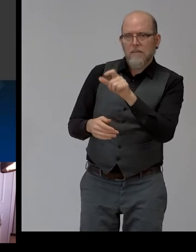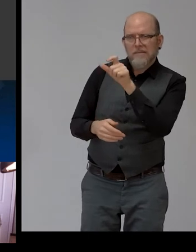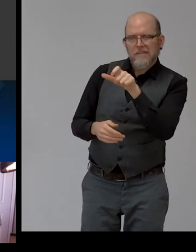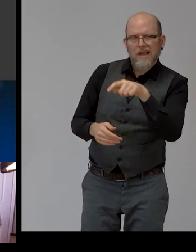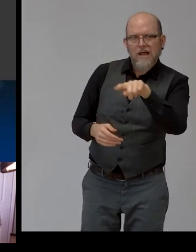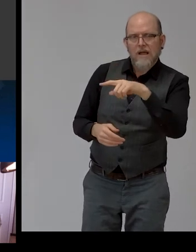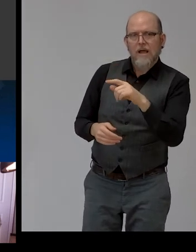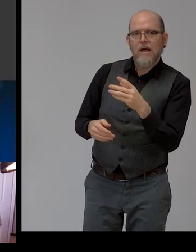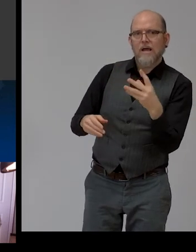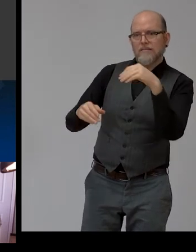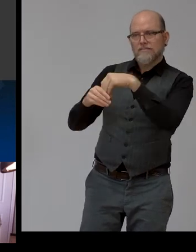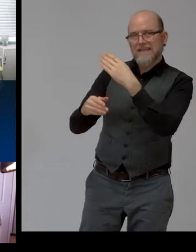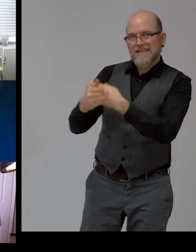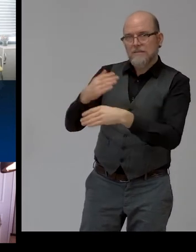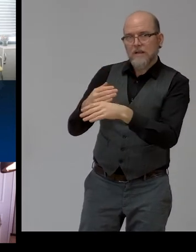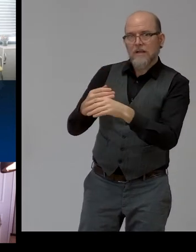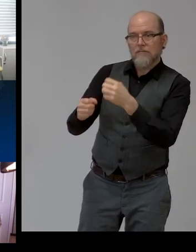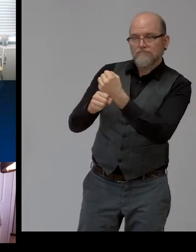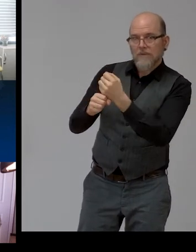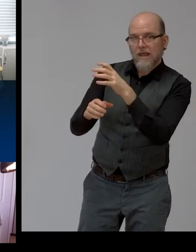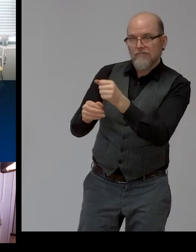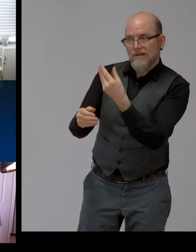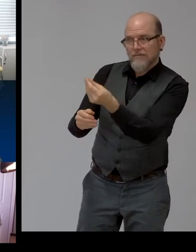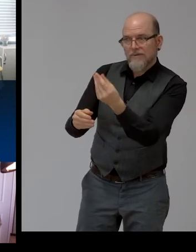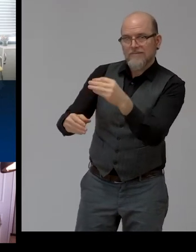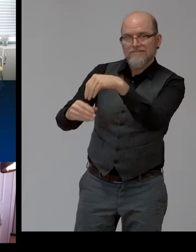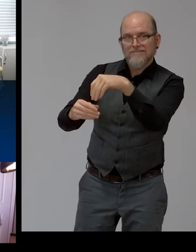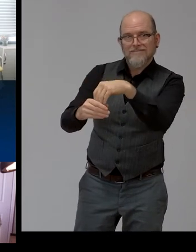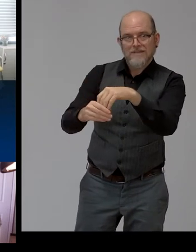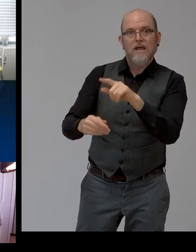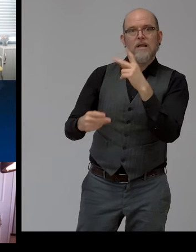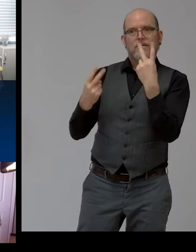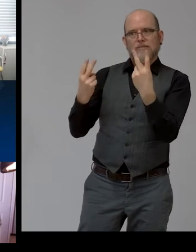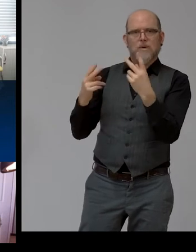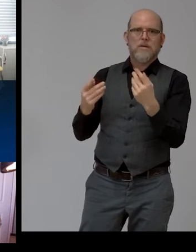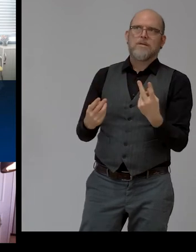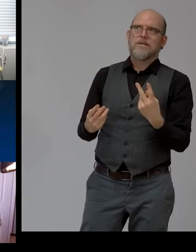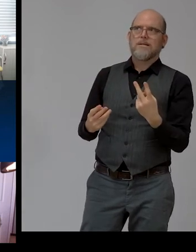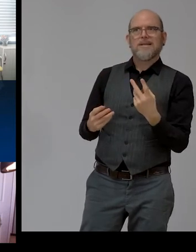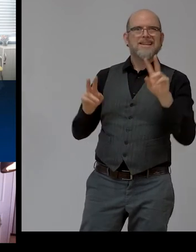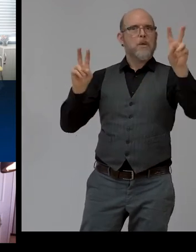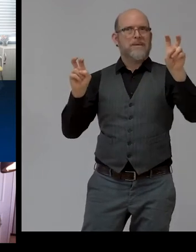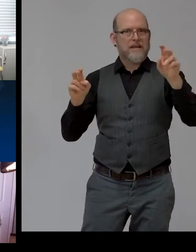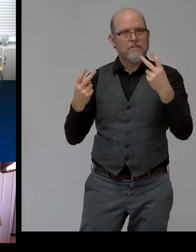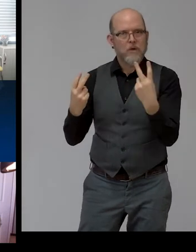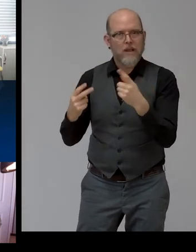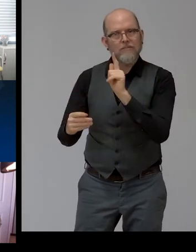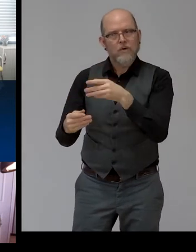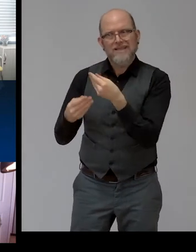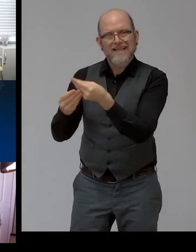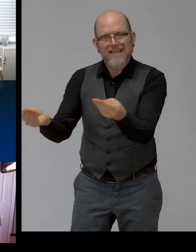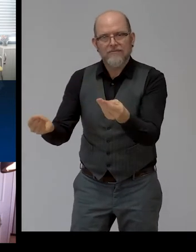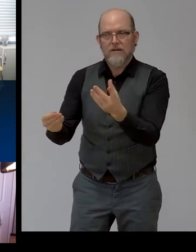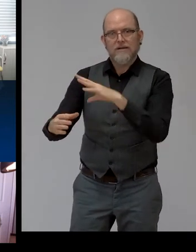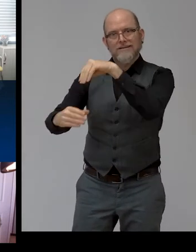people with disabilities is one of our main focuses in Russia. So to promote this disability-inclusive environment within IKEA